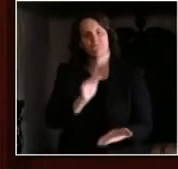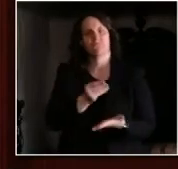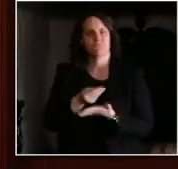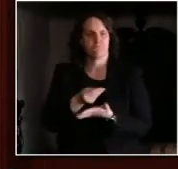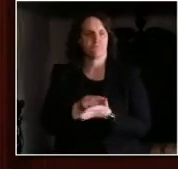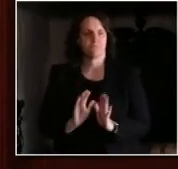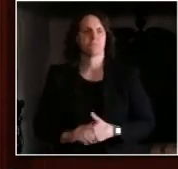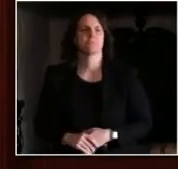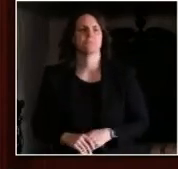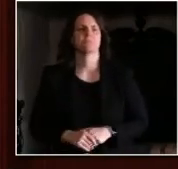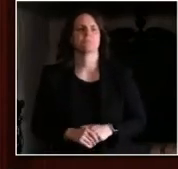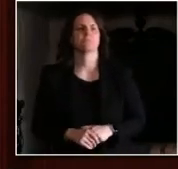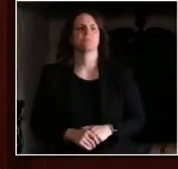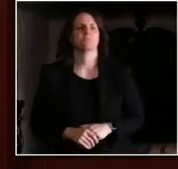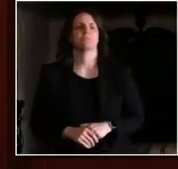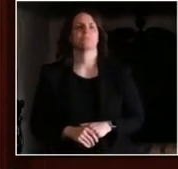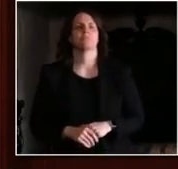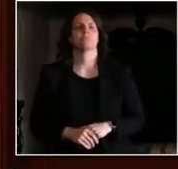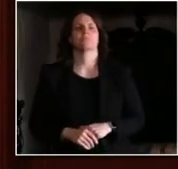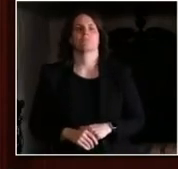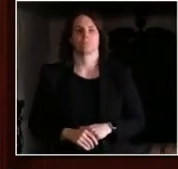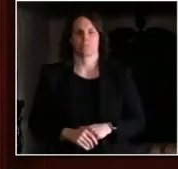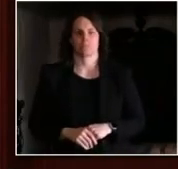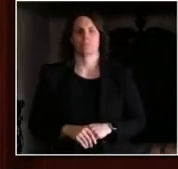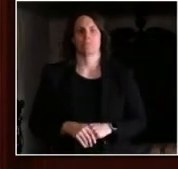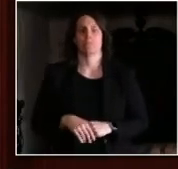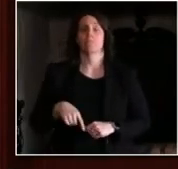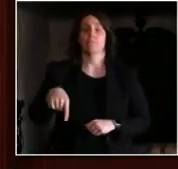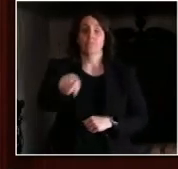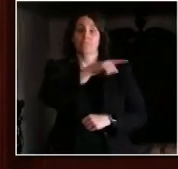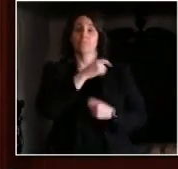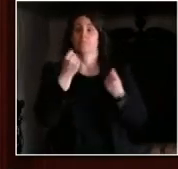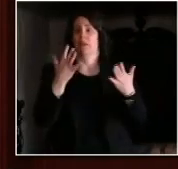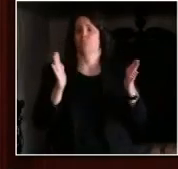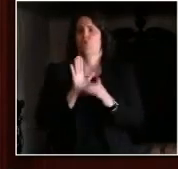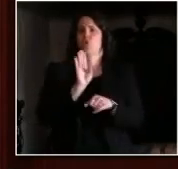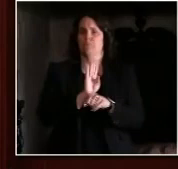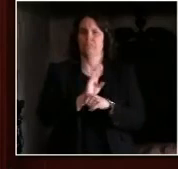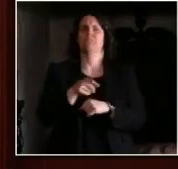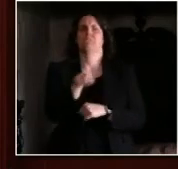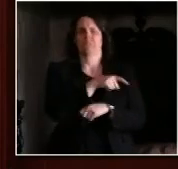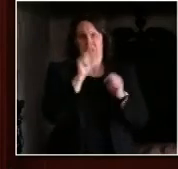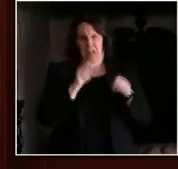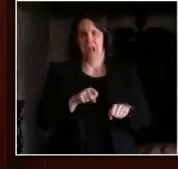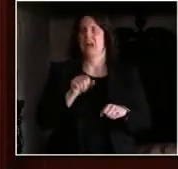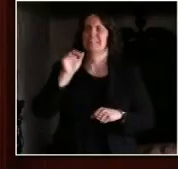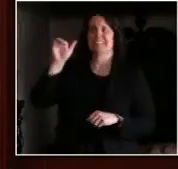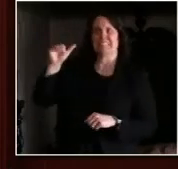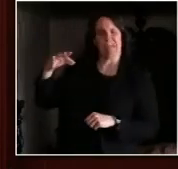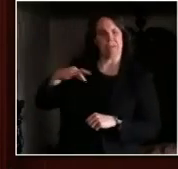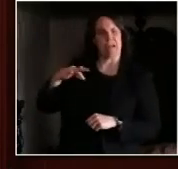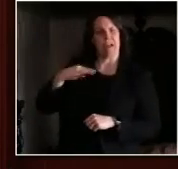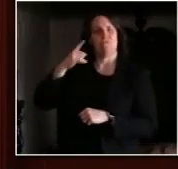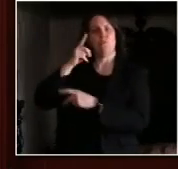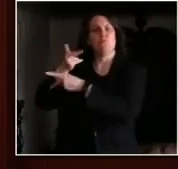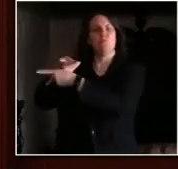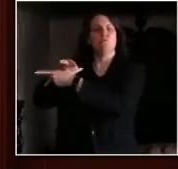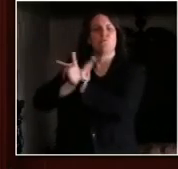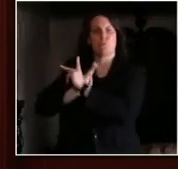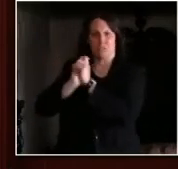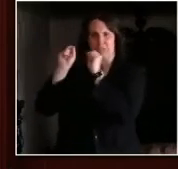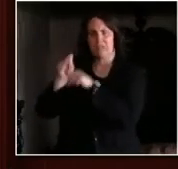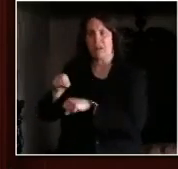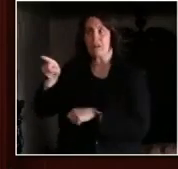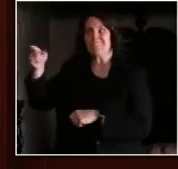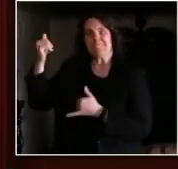hopefully are able to be taken again. And I want to say that in Wisconsin and other rural states like us, there's